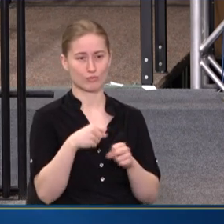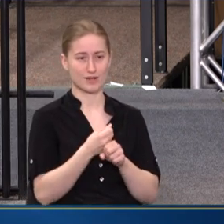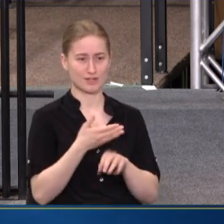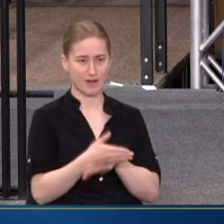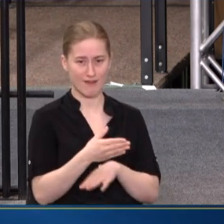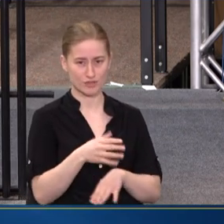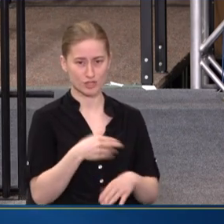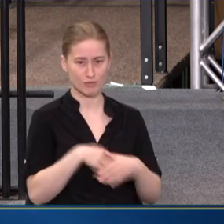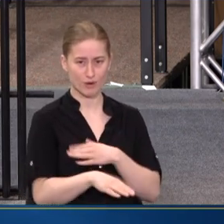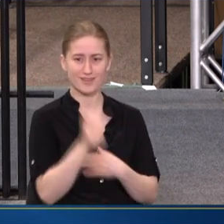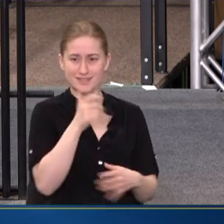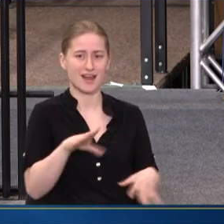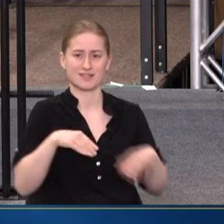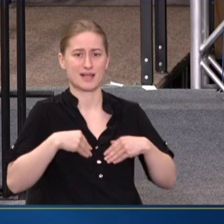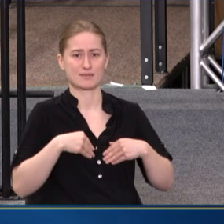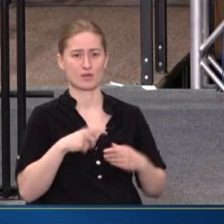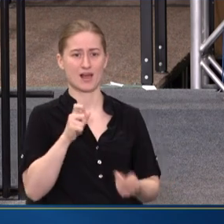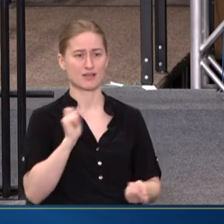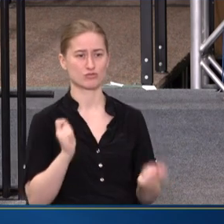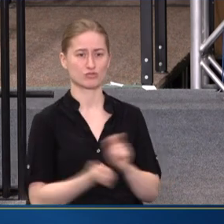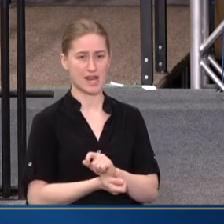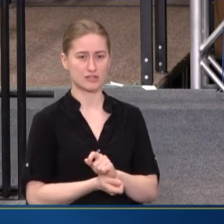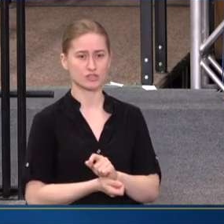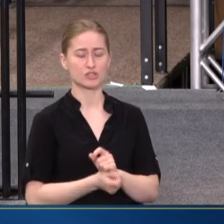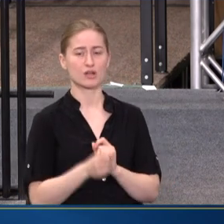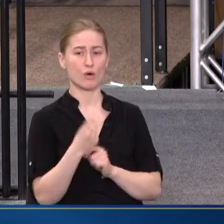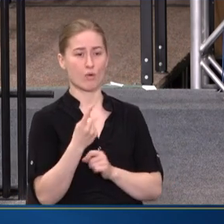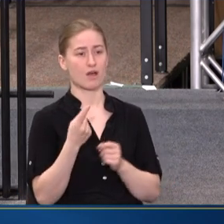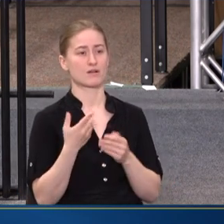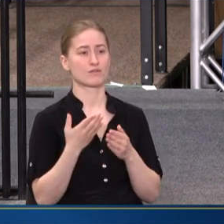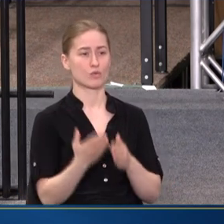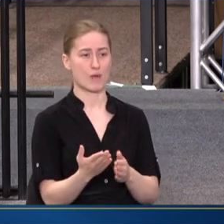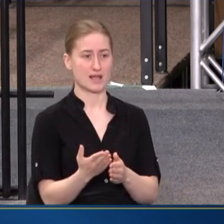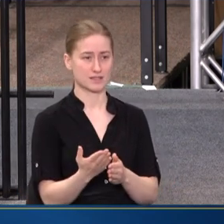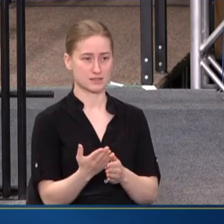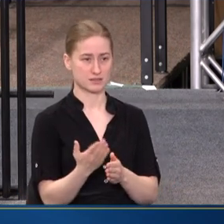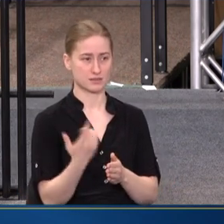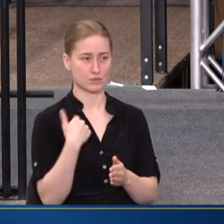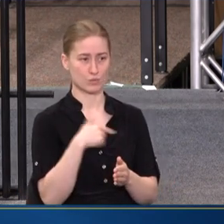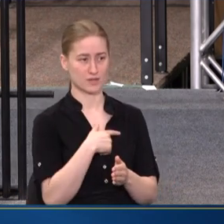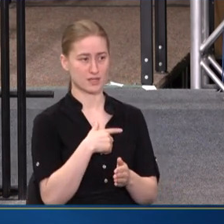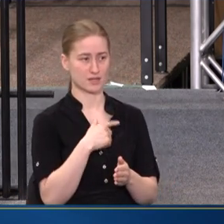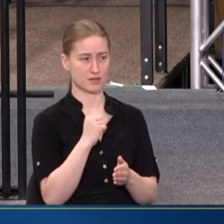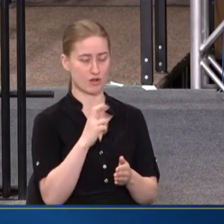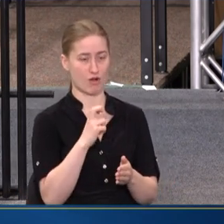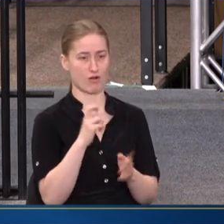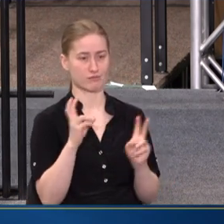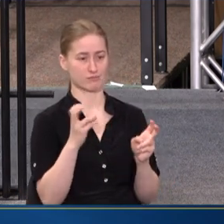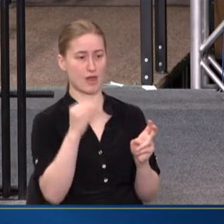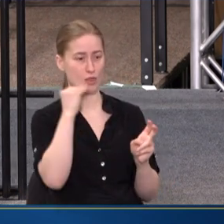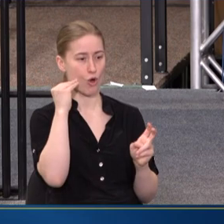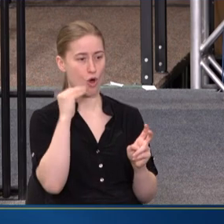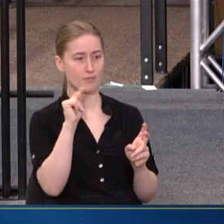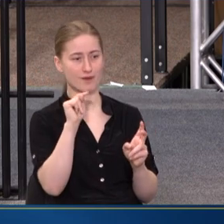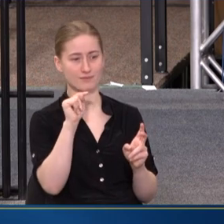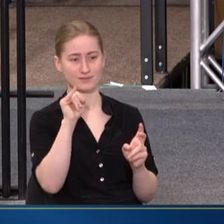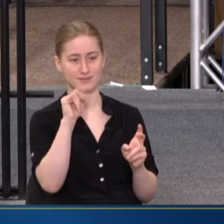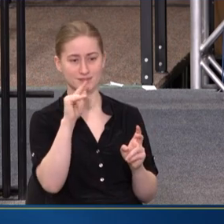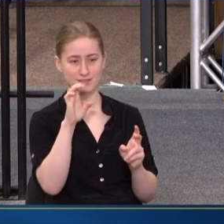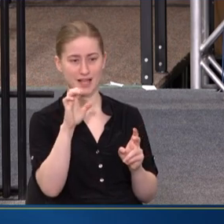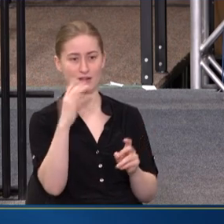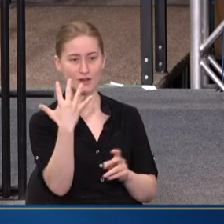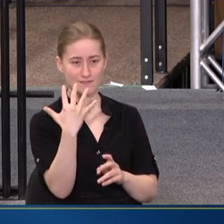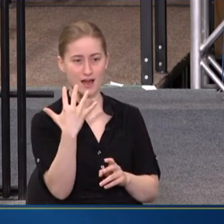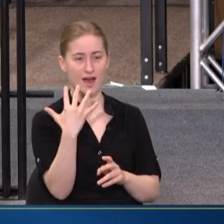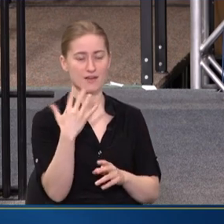UNACCEPTABLE. AND IT HAS TO CHANGE. AND ONE OF THE WAYS, WE ARE THE HOME OF THE TITLE V MATERNAL AND CHILD HEALTH